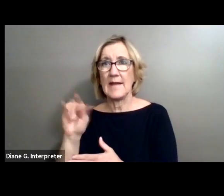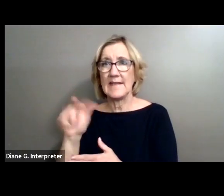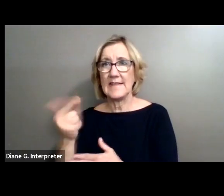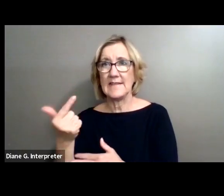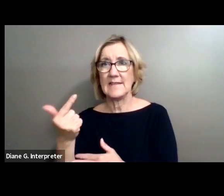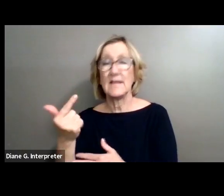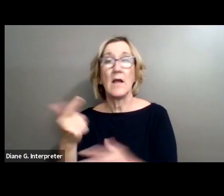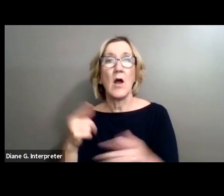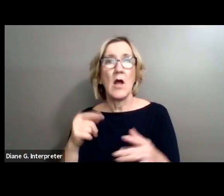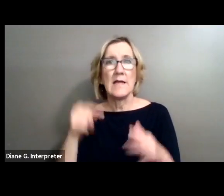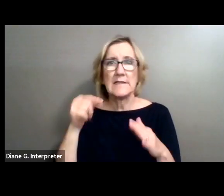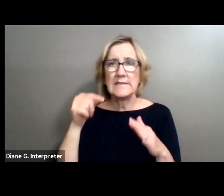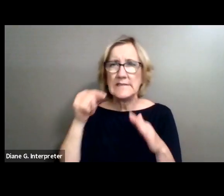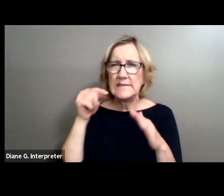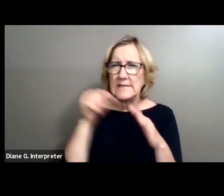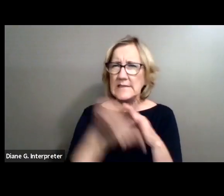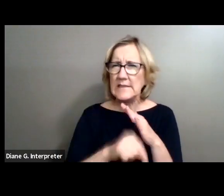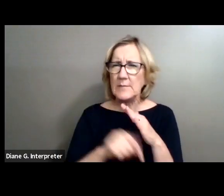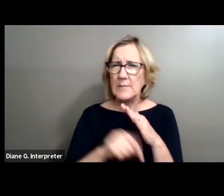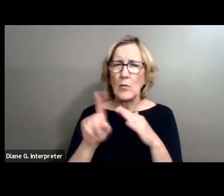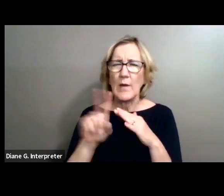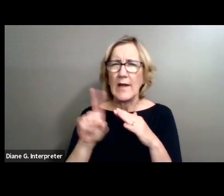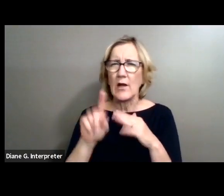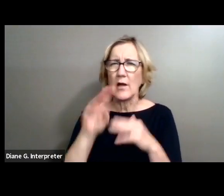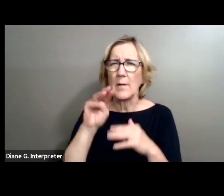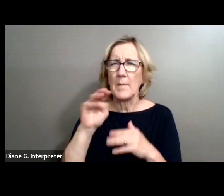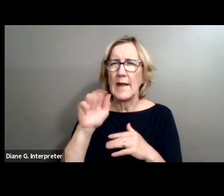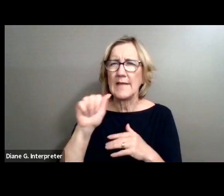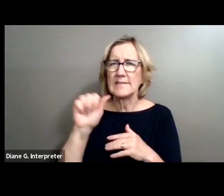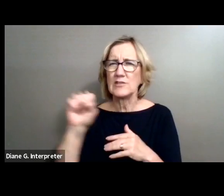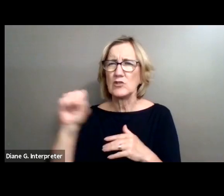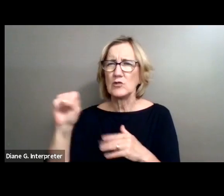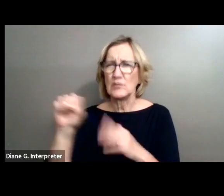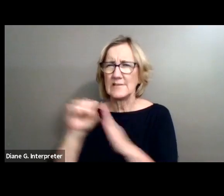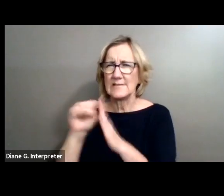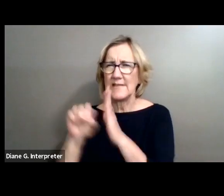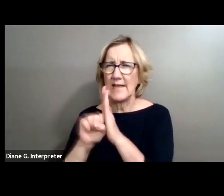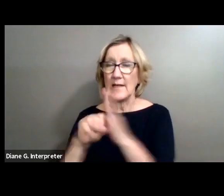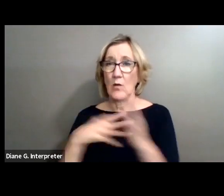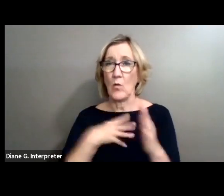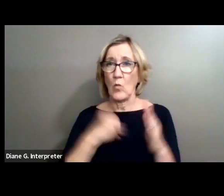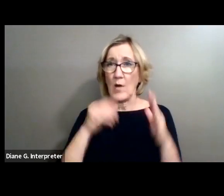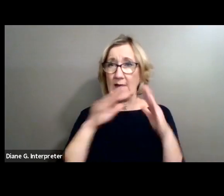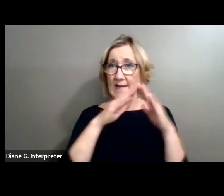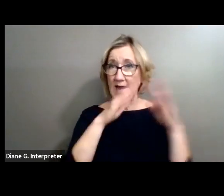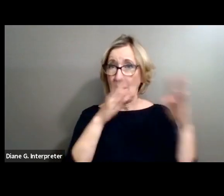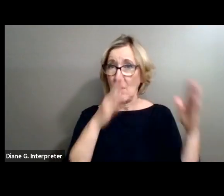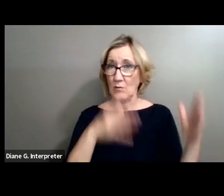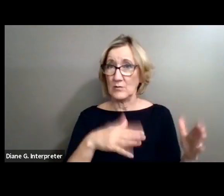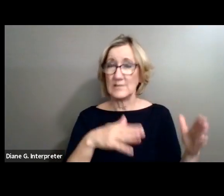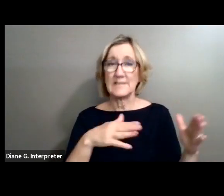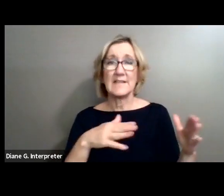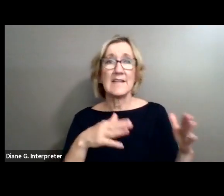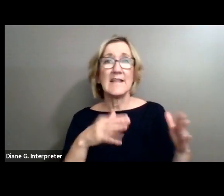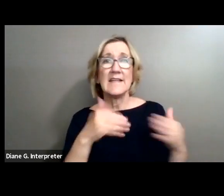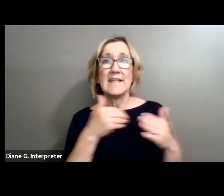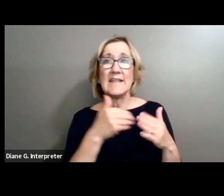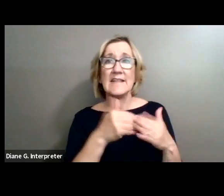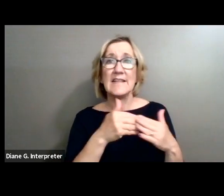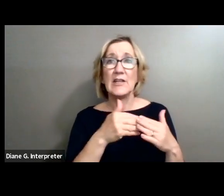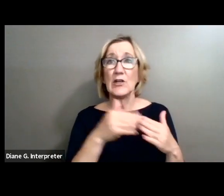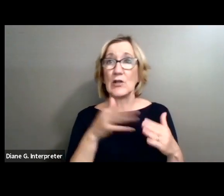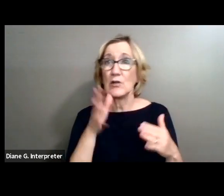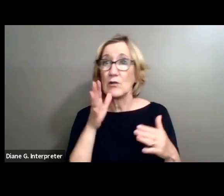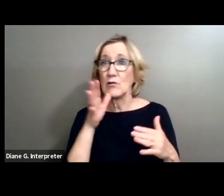Deep in the heart of Lenox, Massachusetts, in a white frame house nestled between his aunt's home and his grandparents'